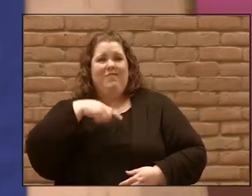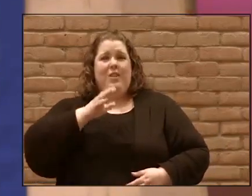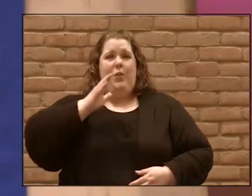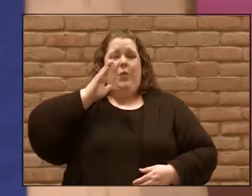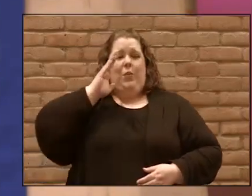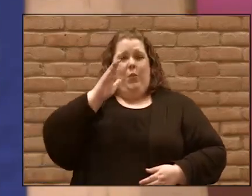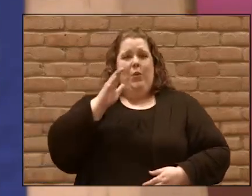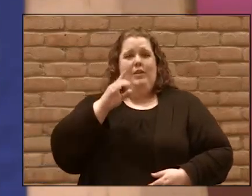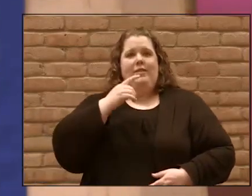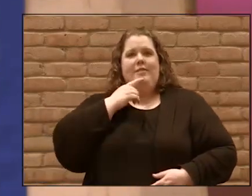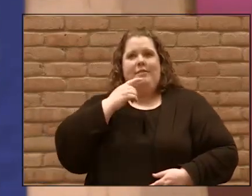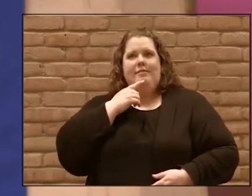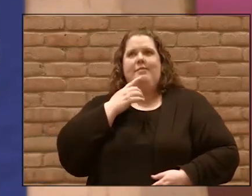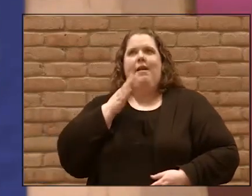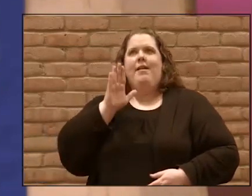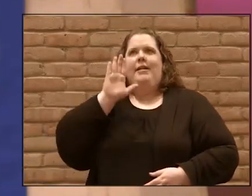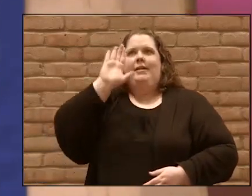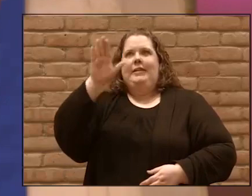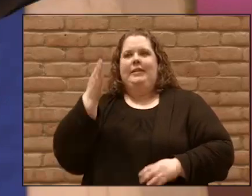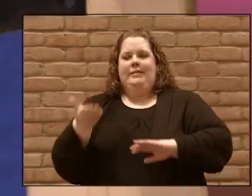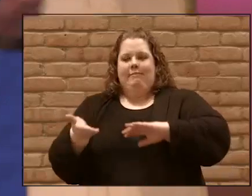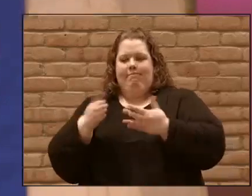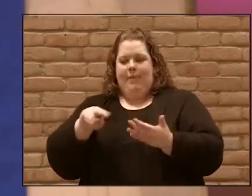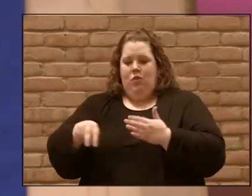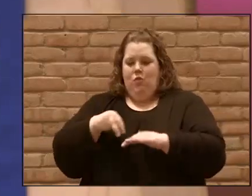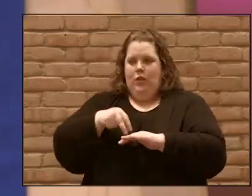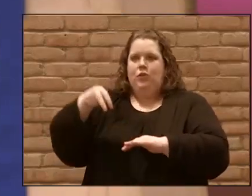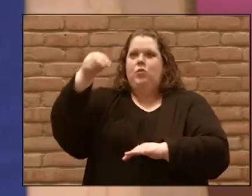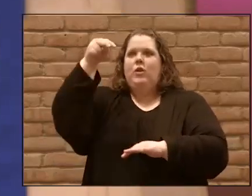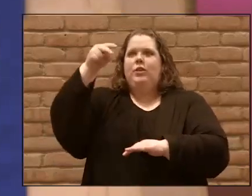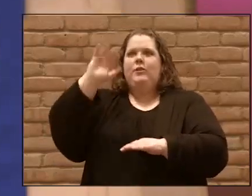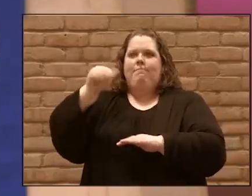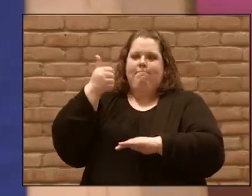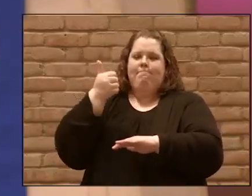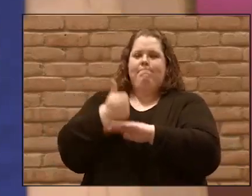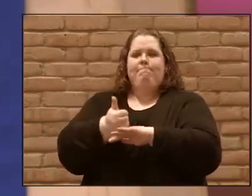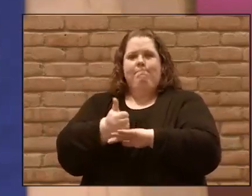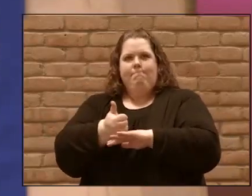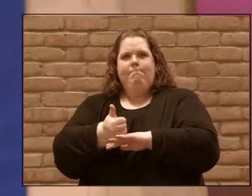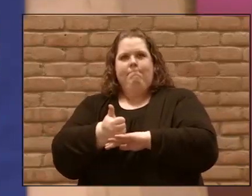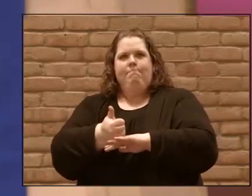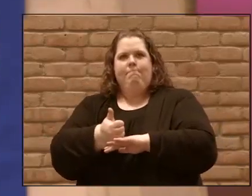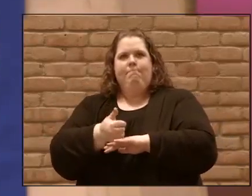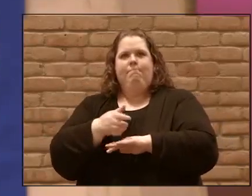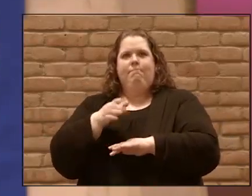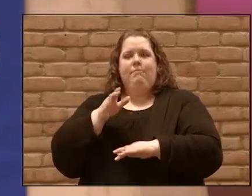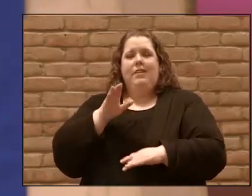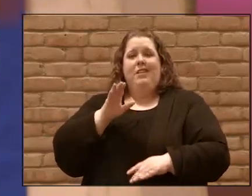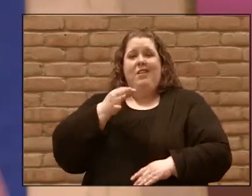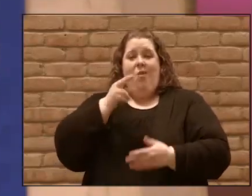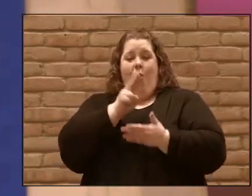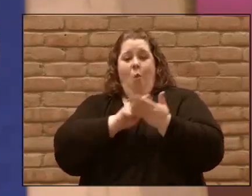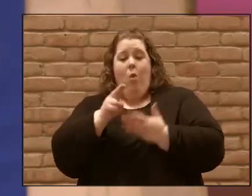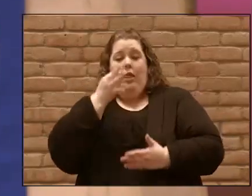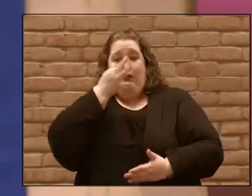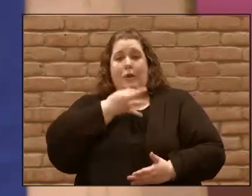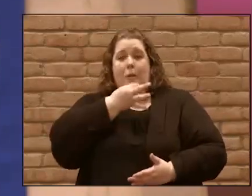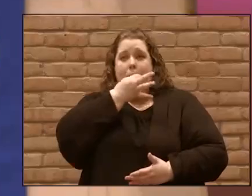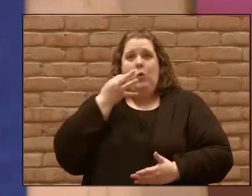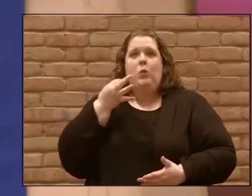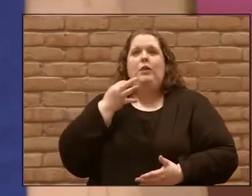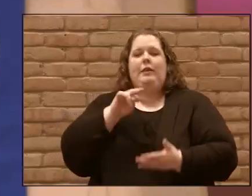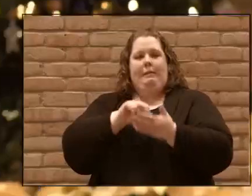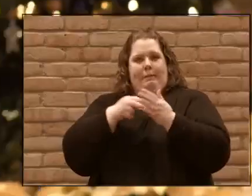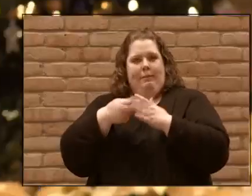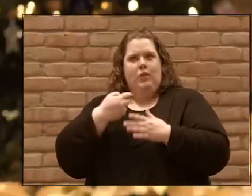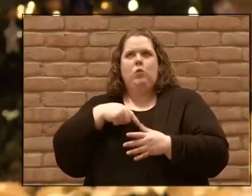resurrection of Jesus Christ alone and every time we have holy communion we are going to celebrate and remember his death and his